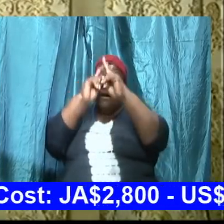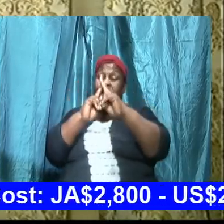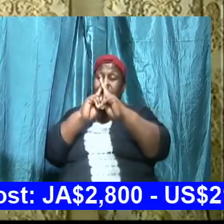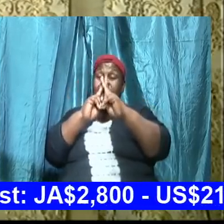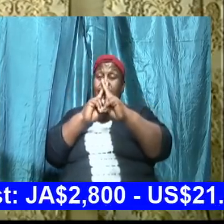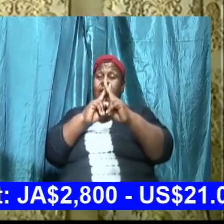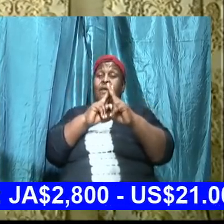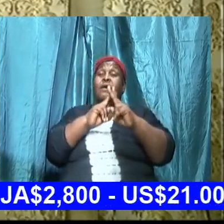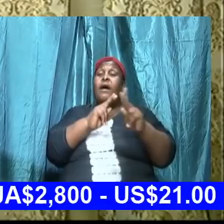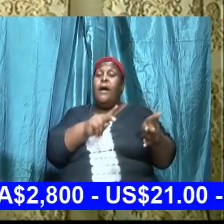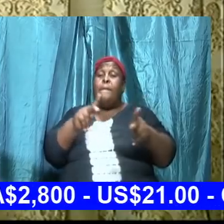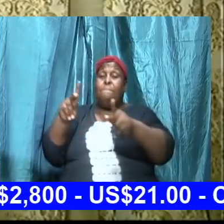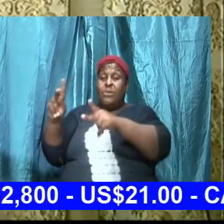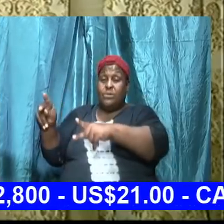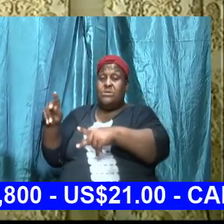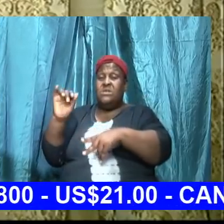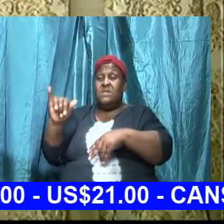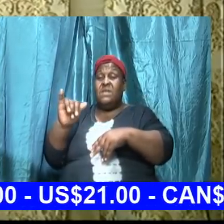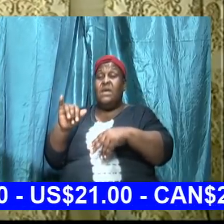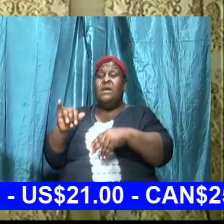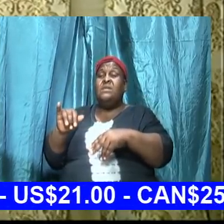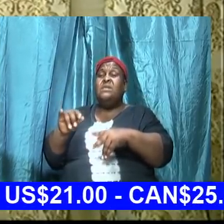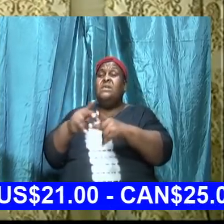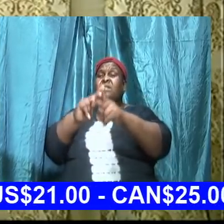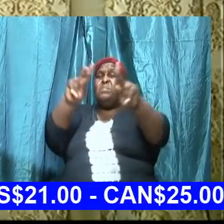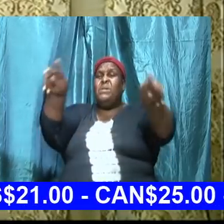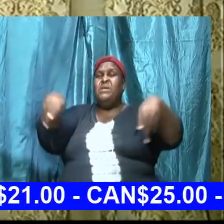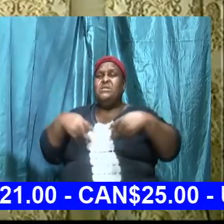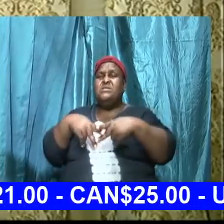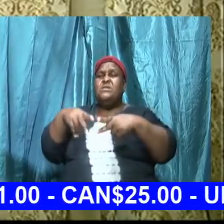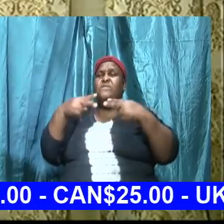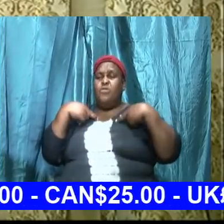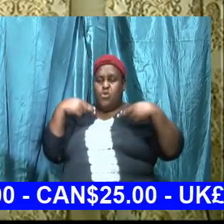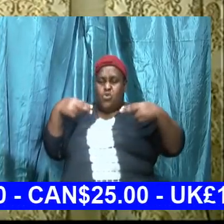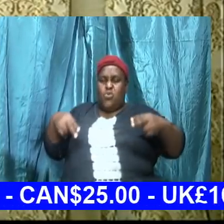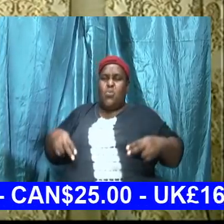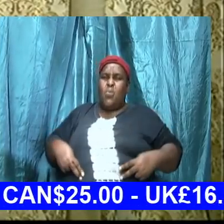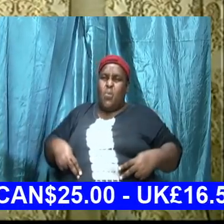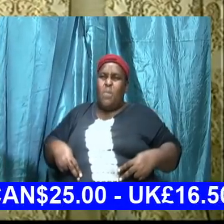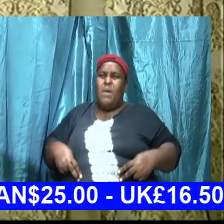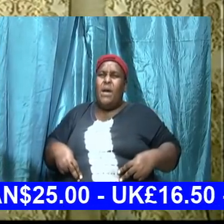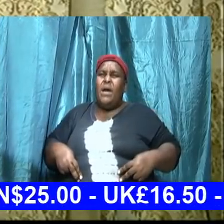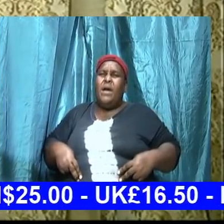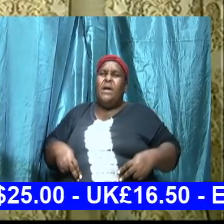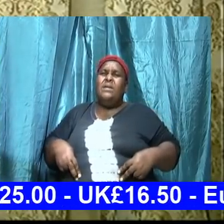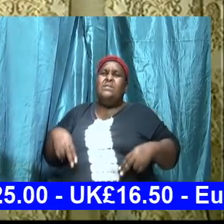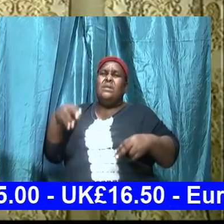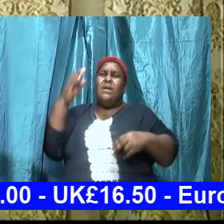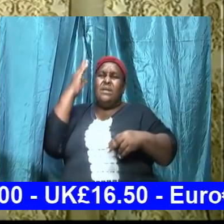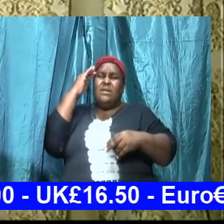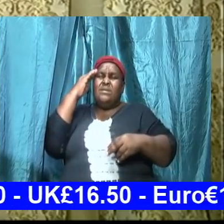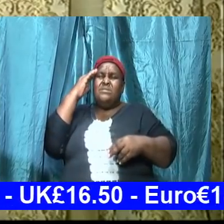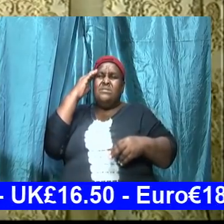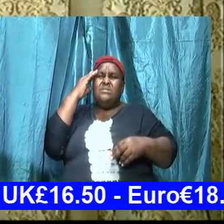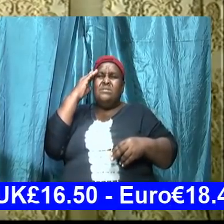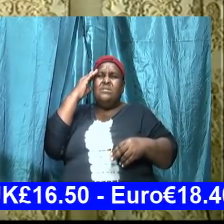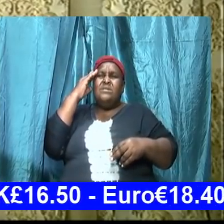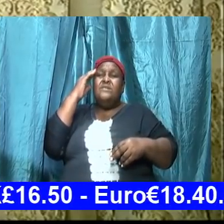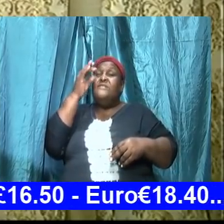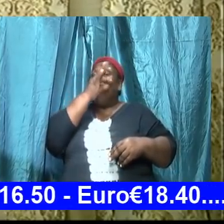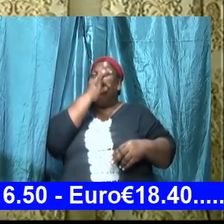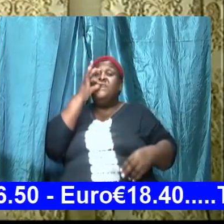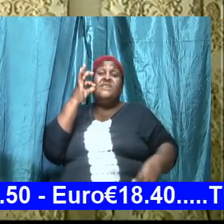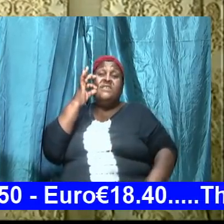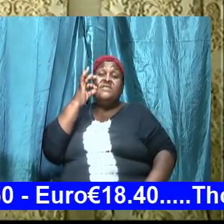scope of our human existence for men to withdraw to fast and pray and seek his face so fasting